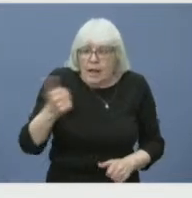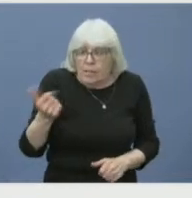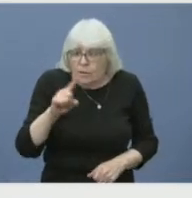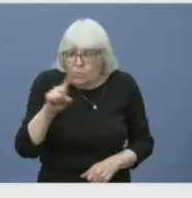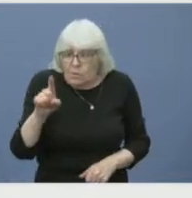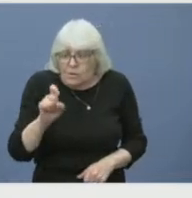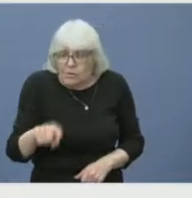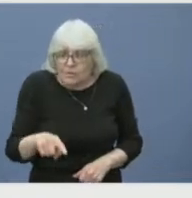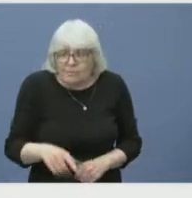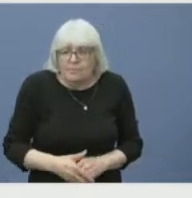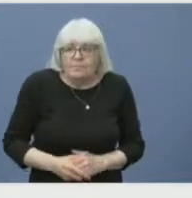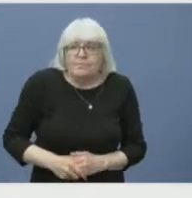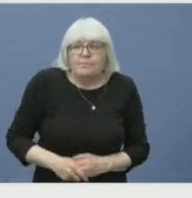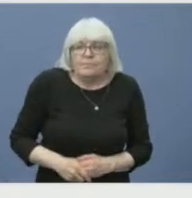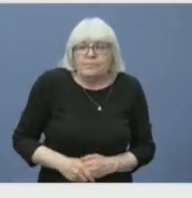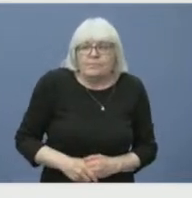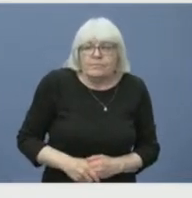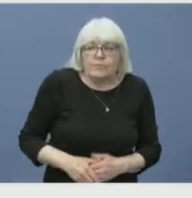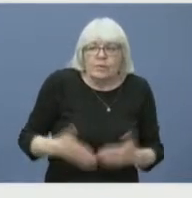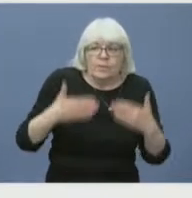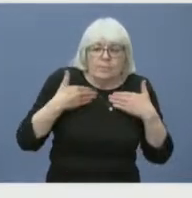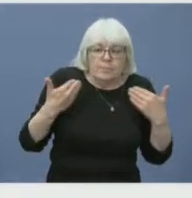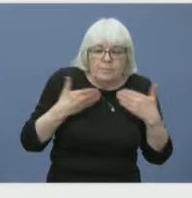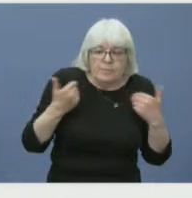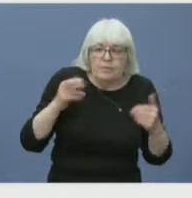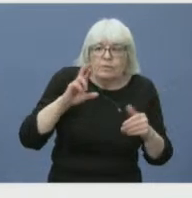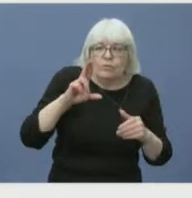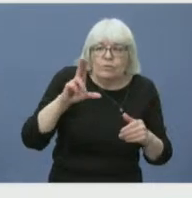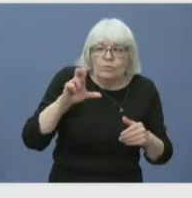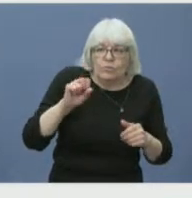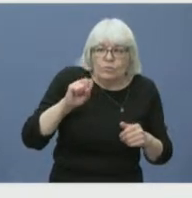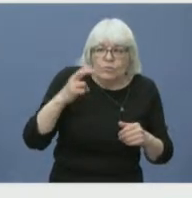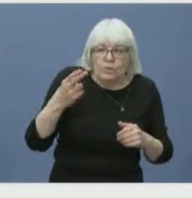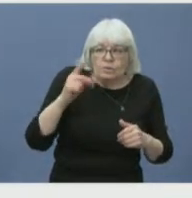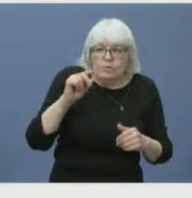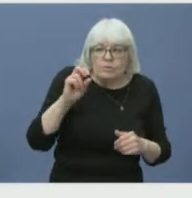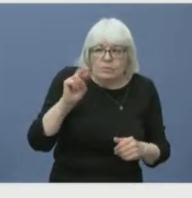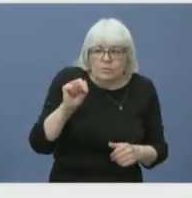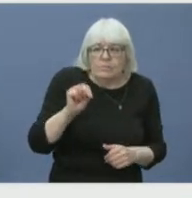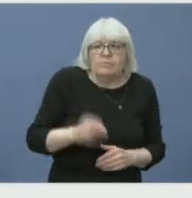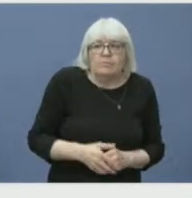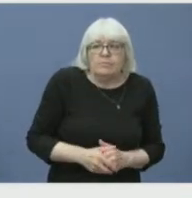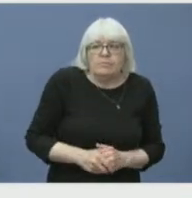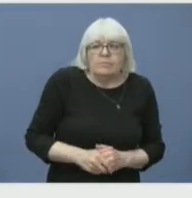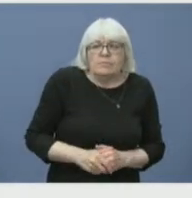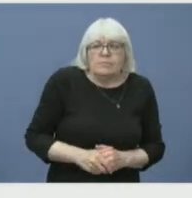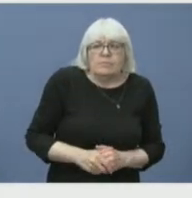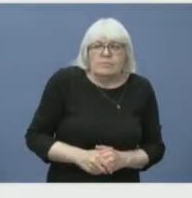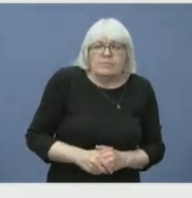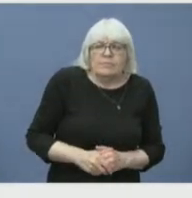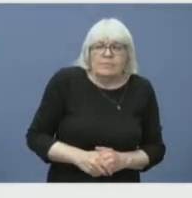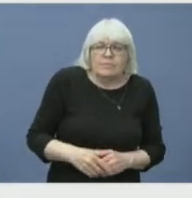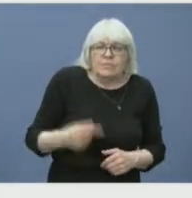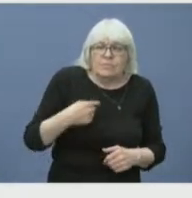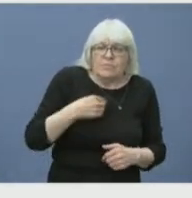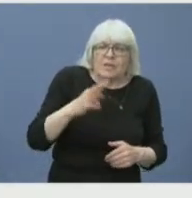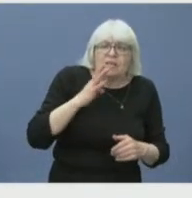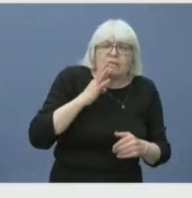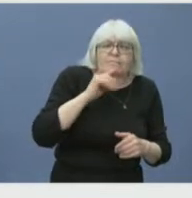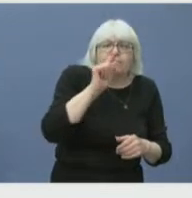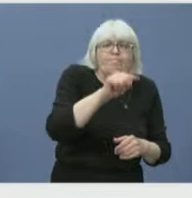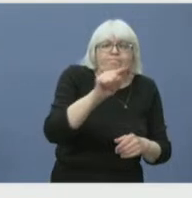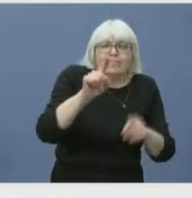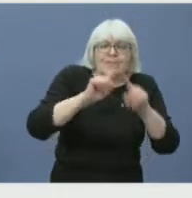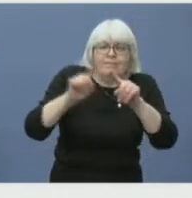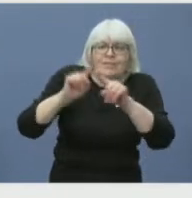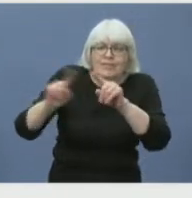My question is for Minister Rushton. I talked to several local businesses today in Sherbrooke and they have told me